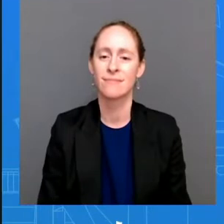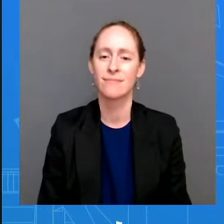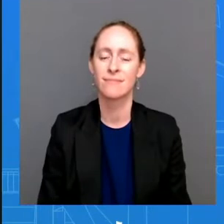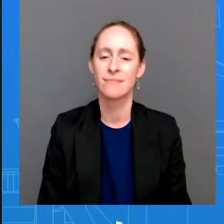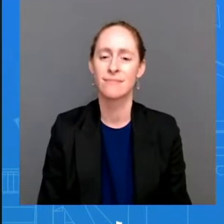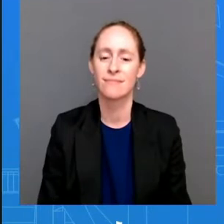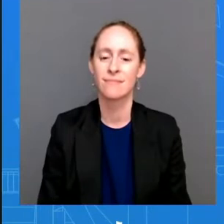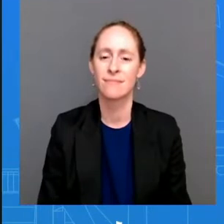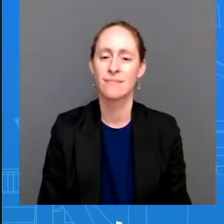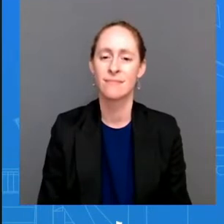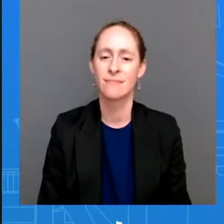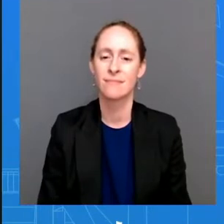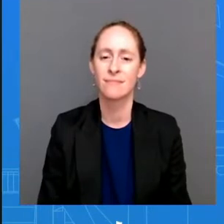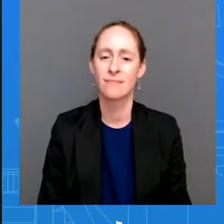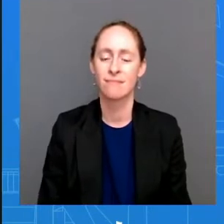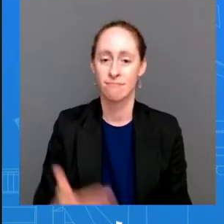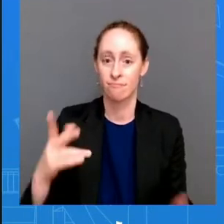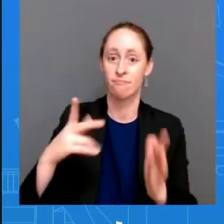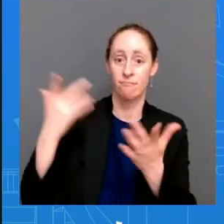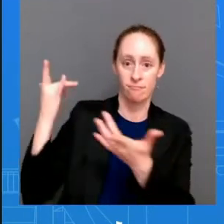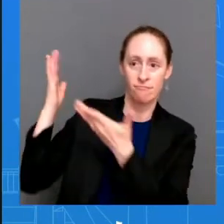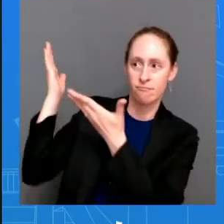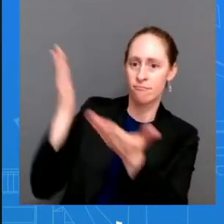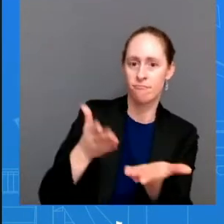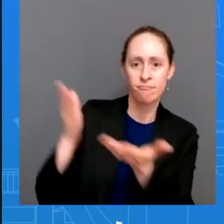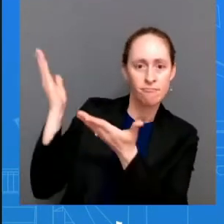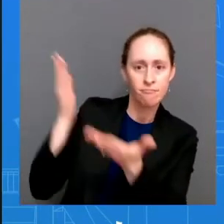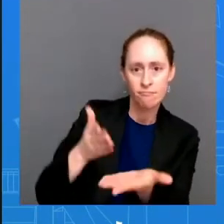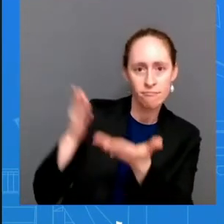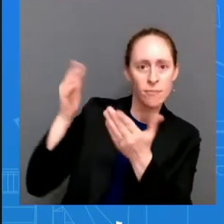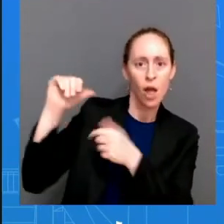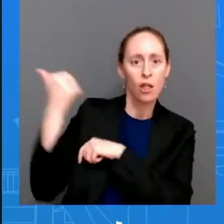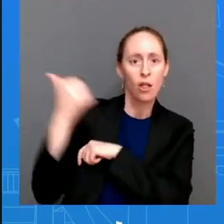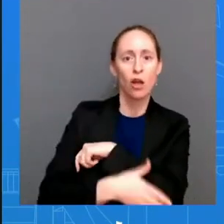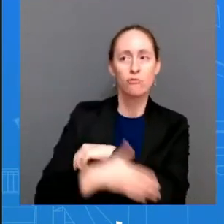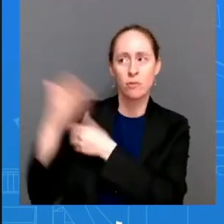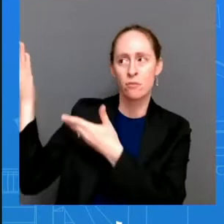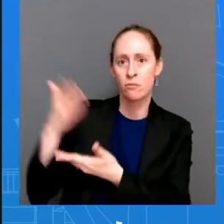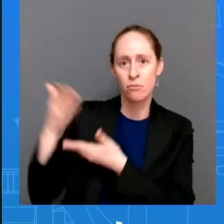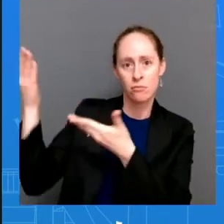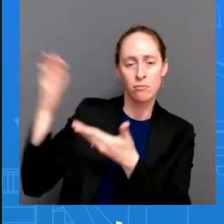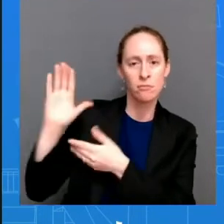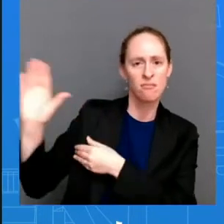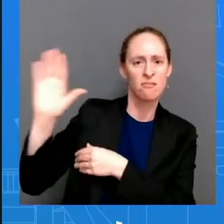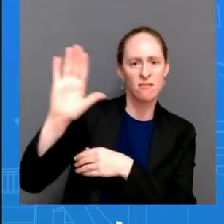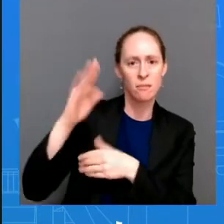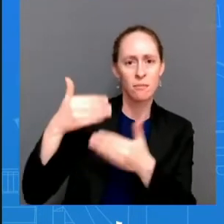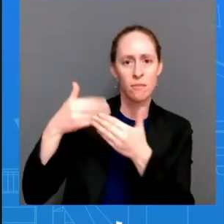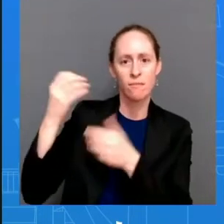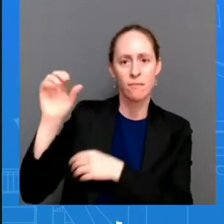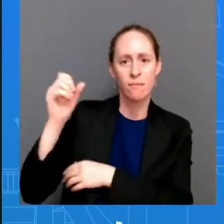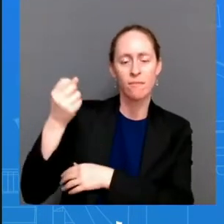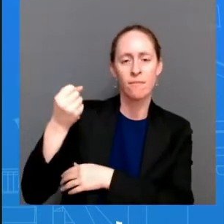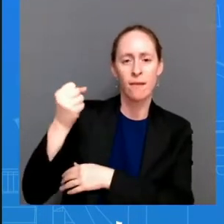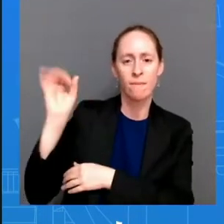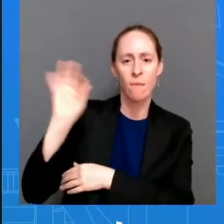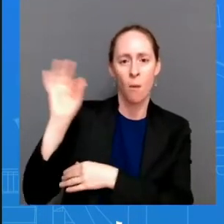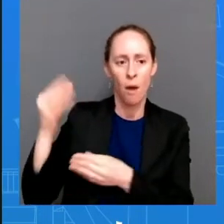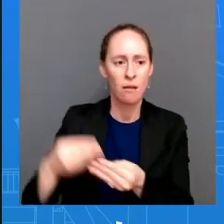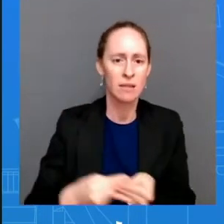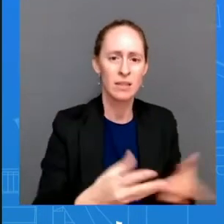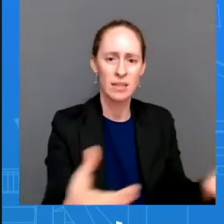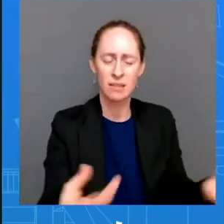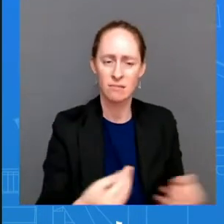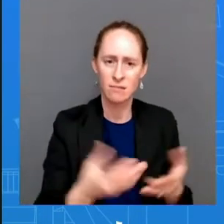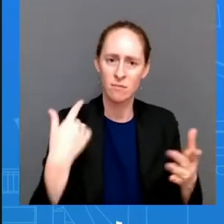that we had abroad uh and so that has helped that actually brought up uh what was what we were seeing on the shelves but we understand